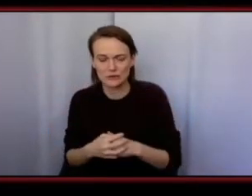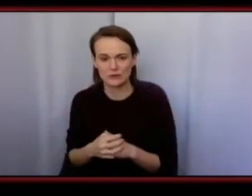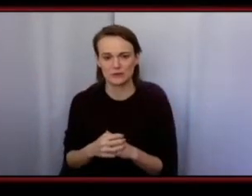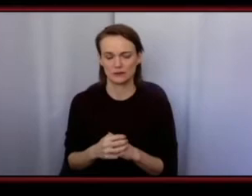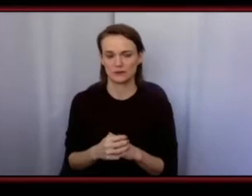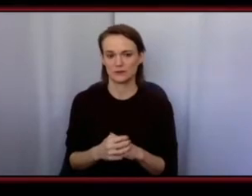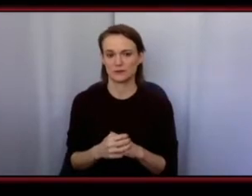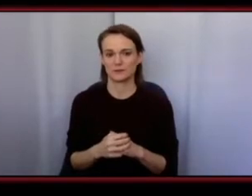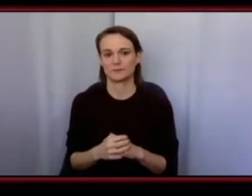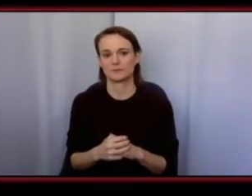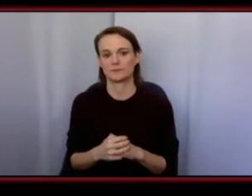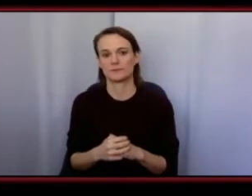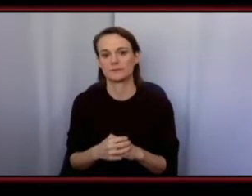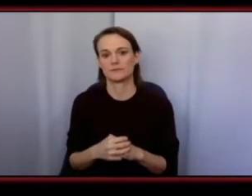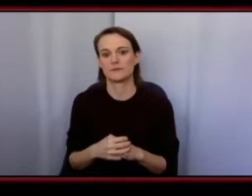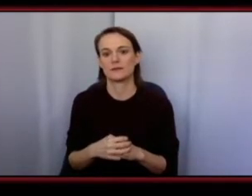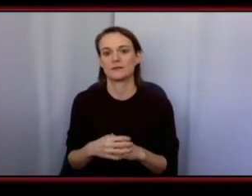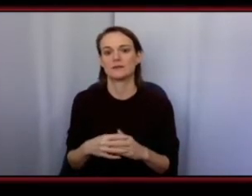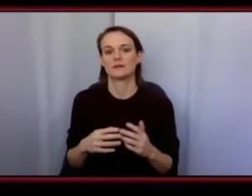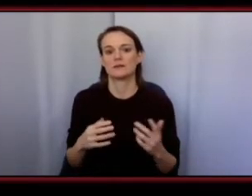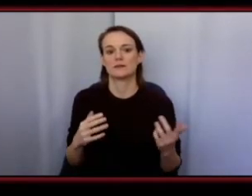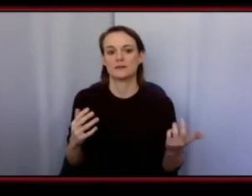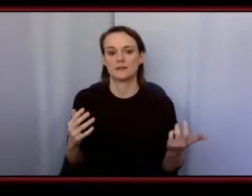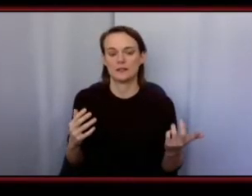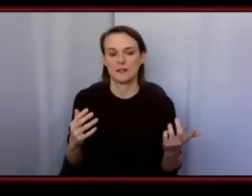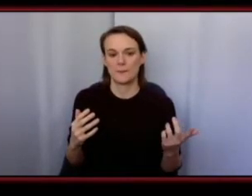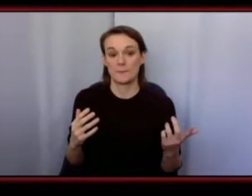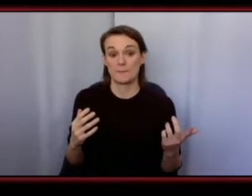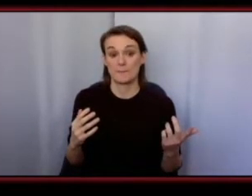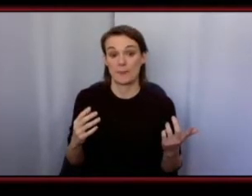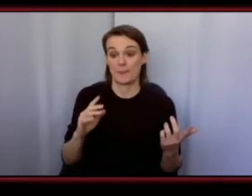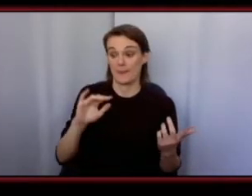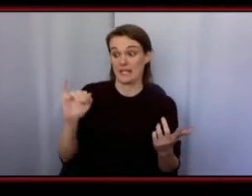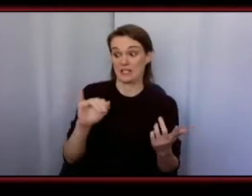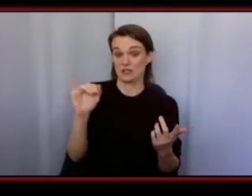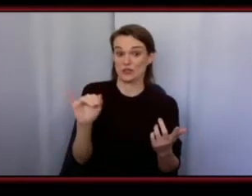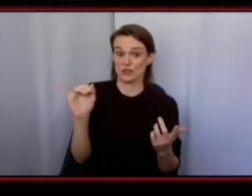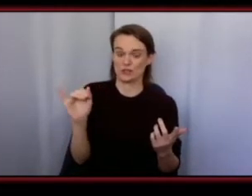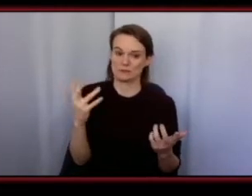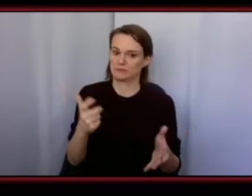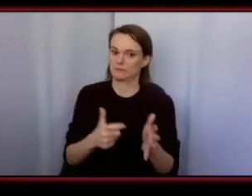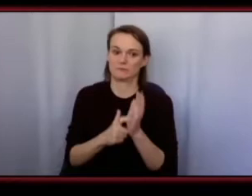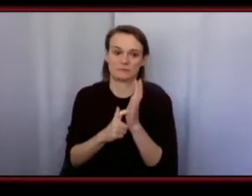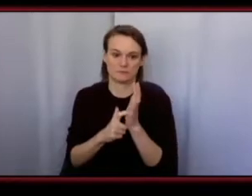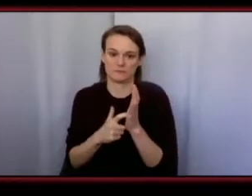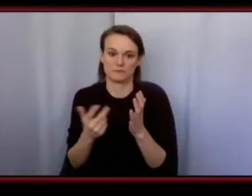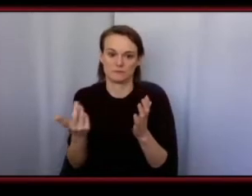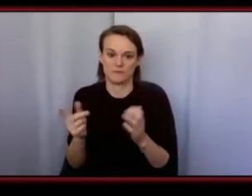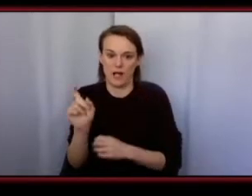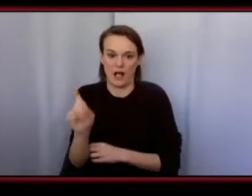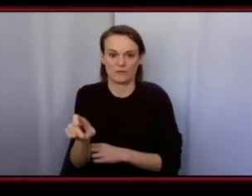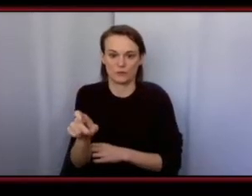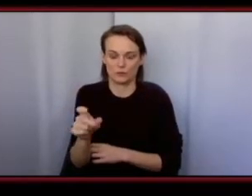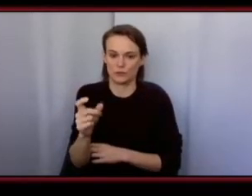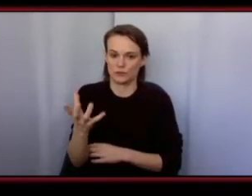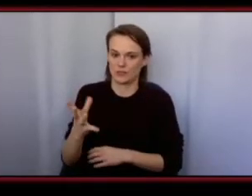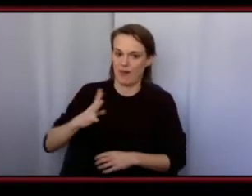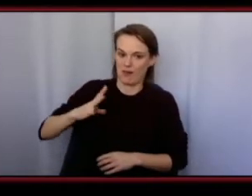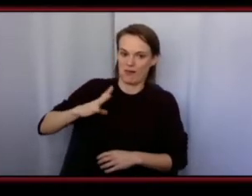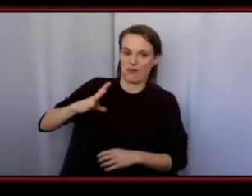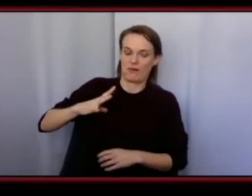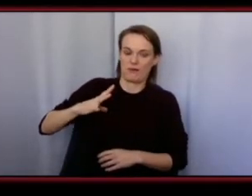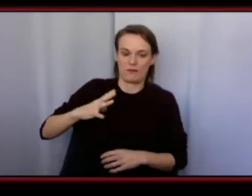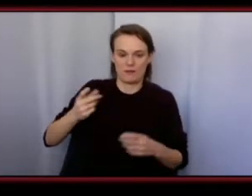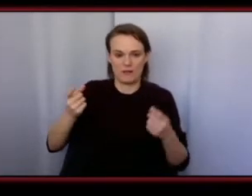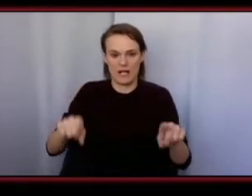um so i would say insurance is a necessary expense in in case in case of but